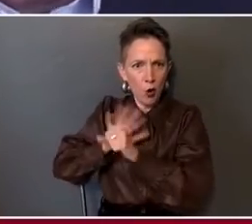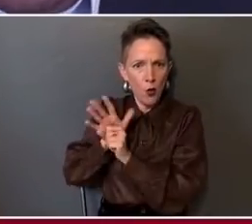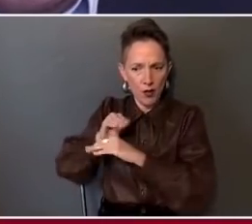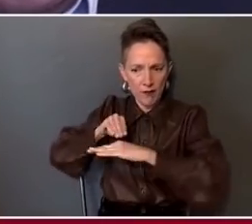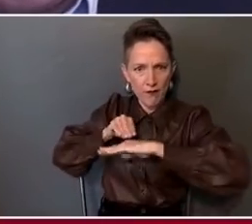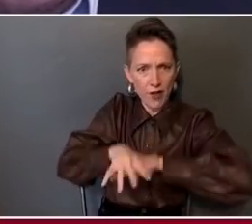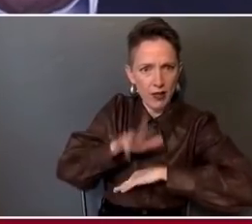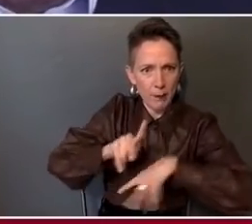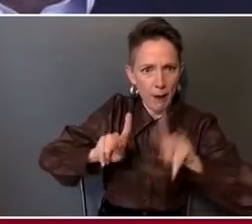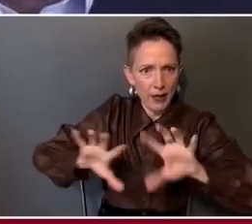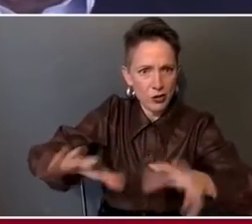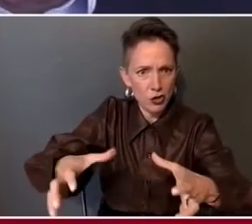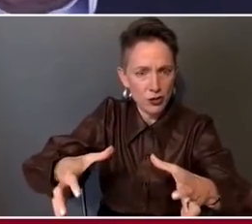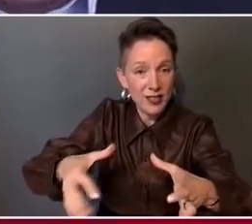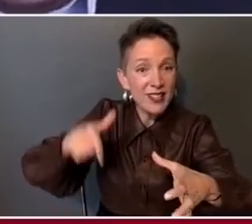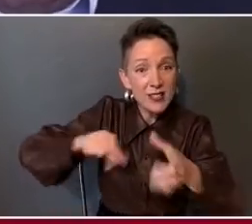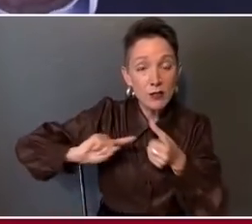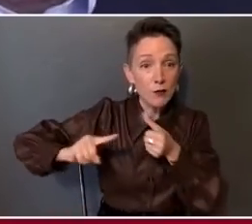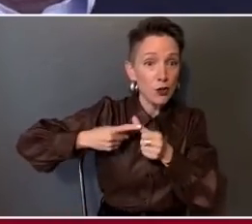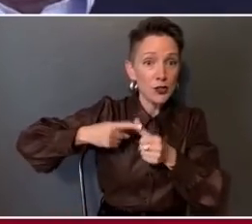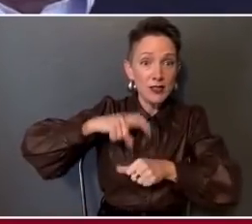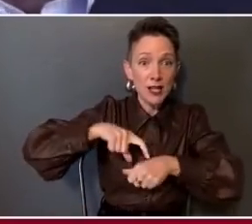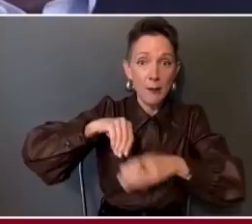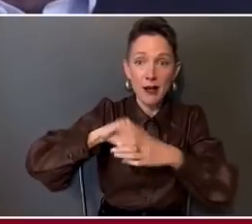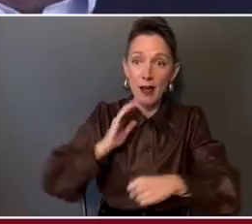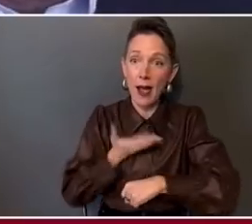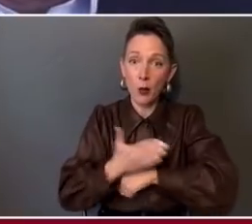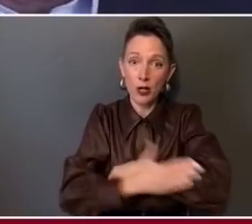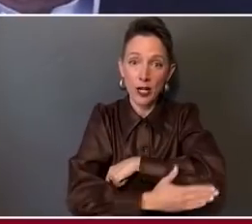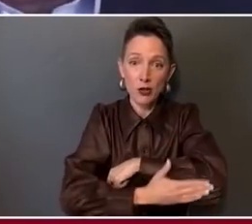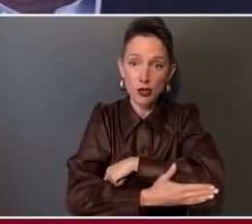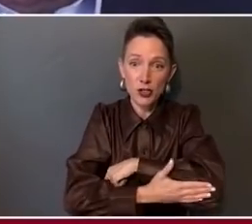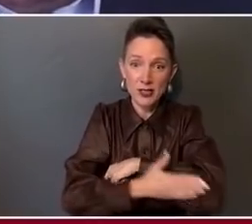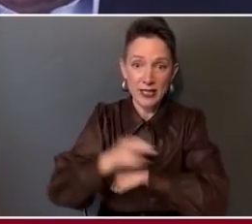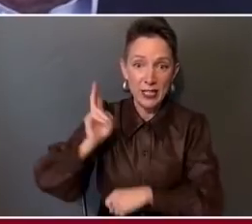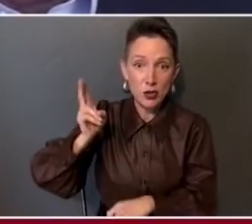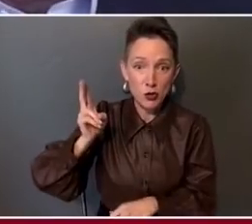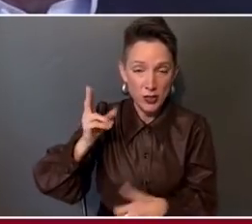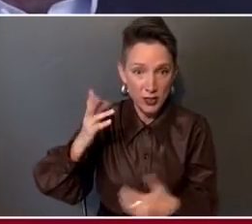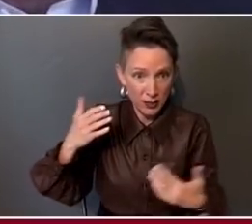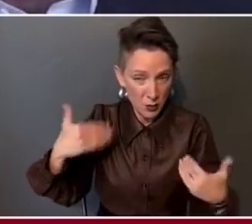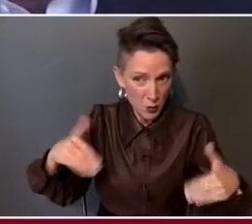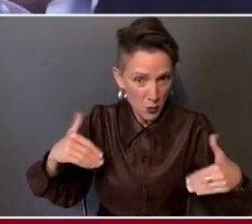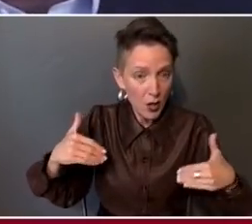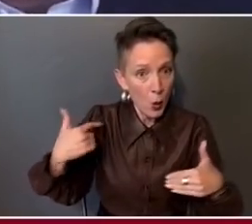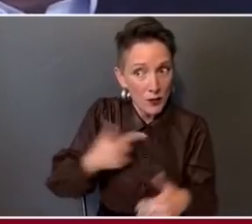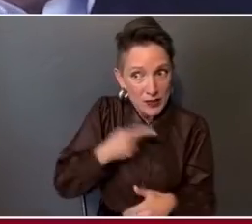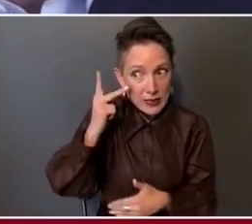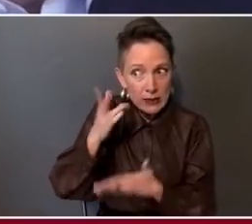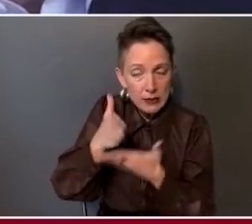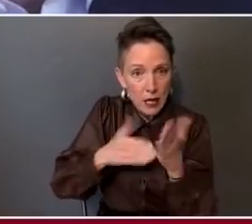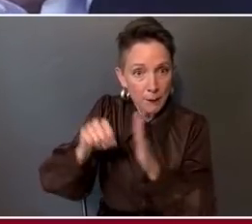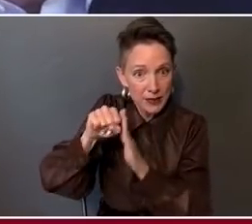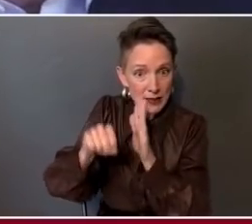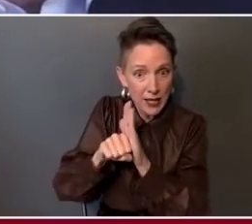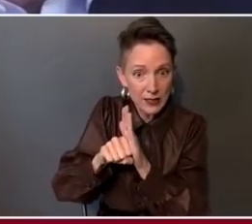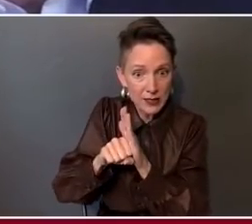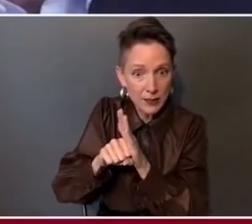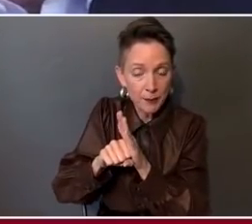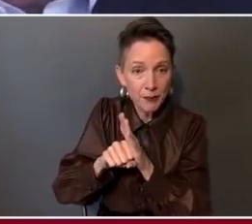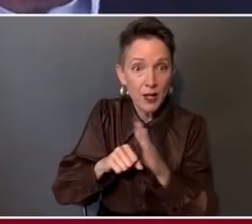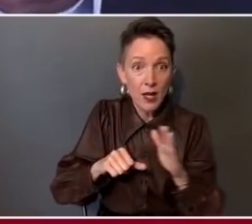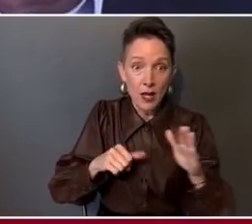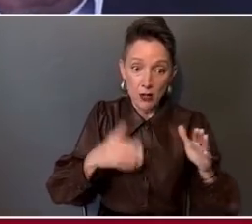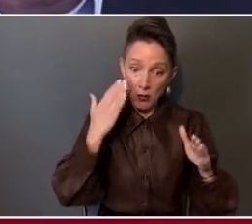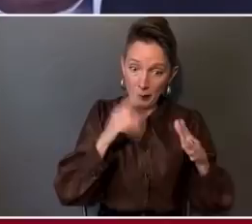time in the history of our country, we've actually seen states that have had less population at the end of the year than they